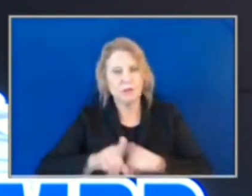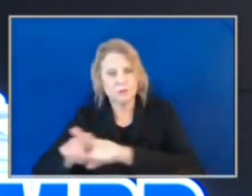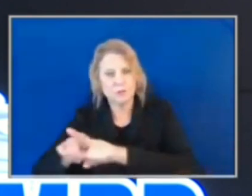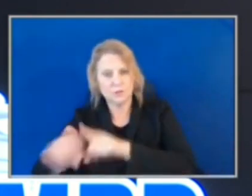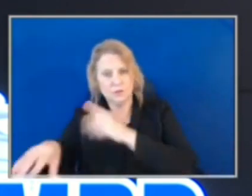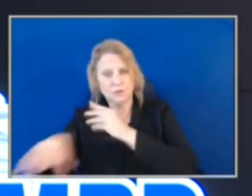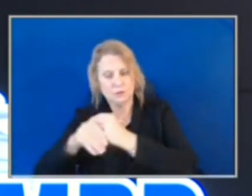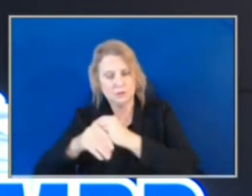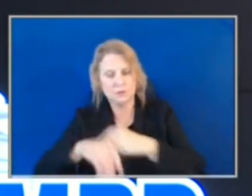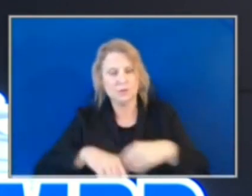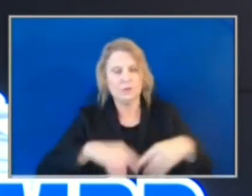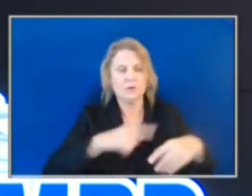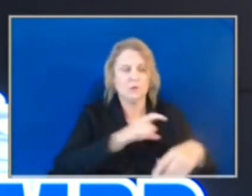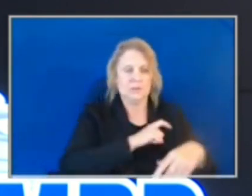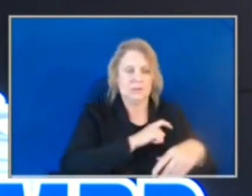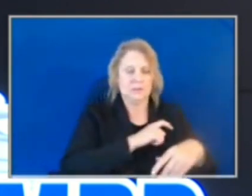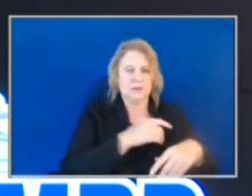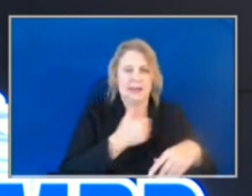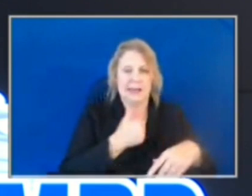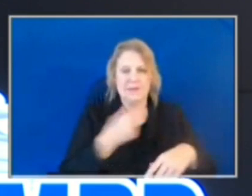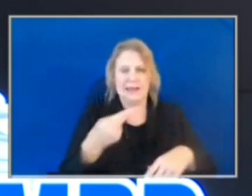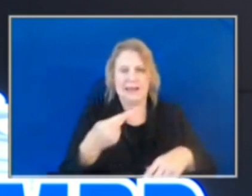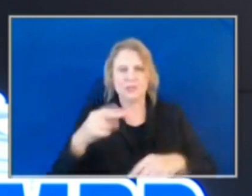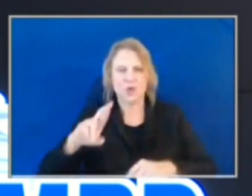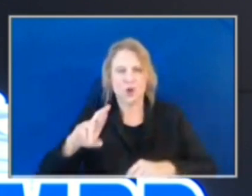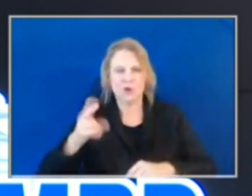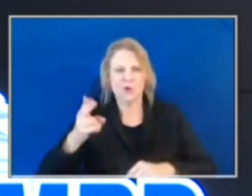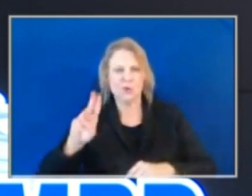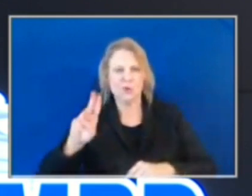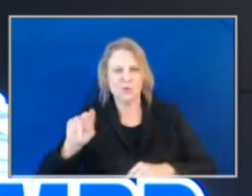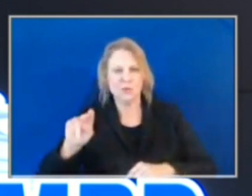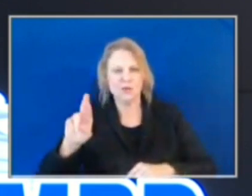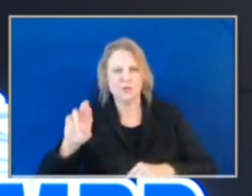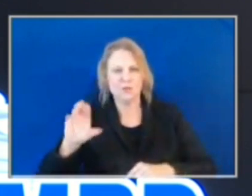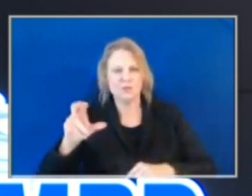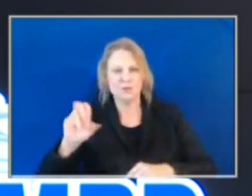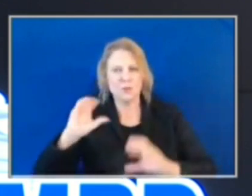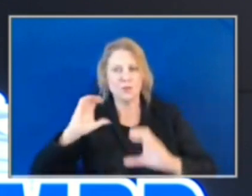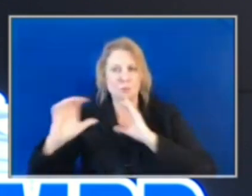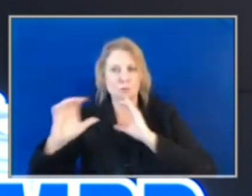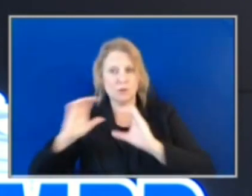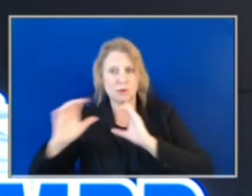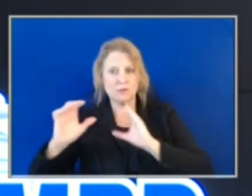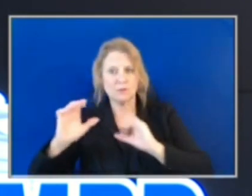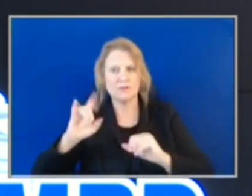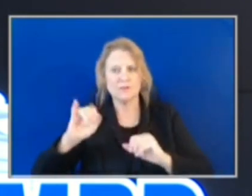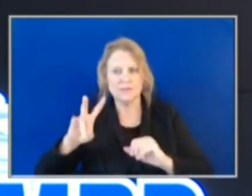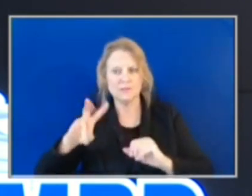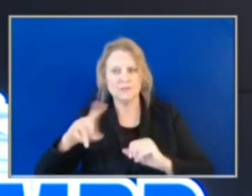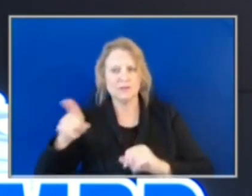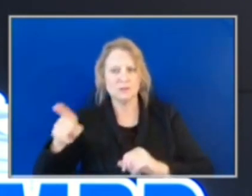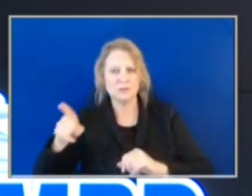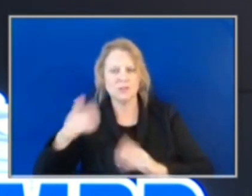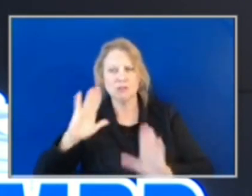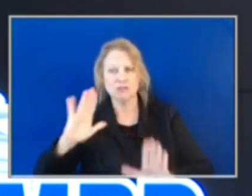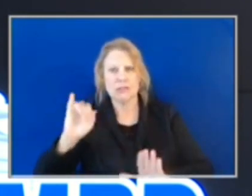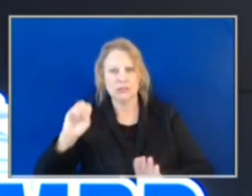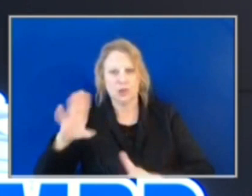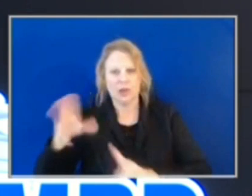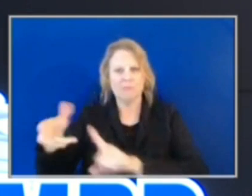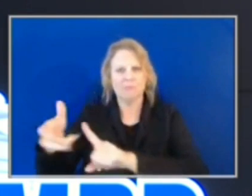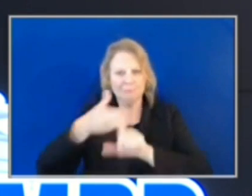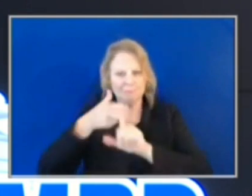police officer, our human resources division and communication division have done a great job in recruiting equally talented